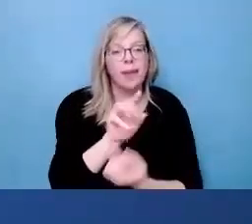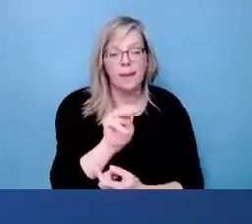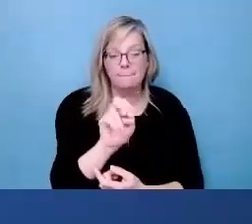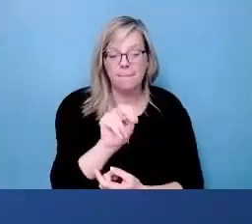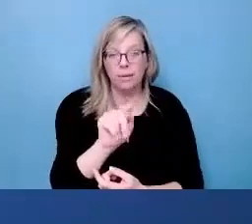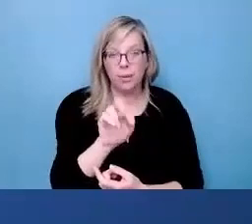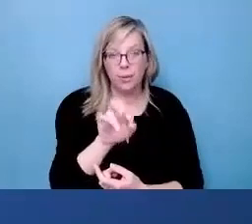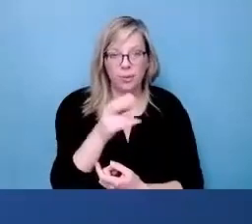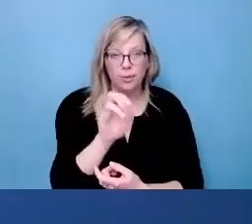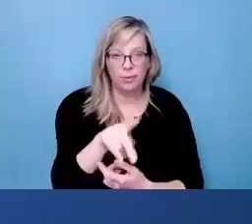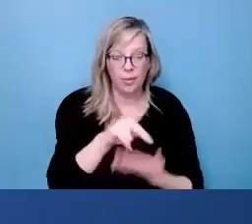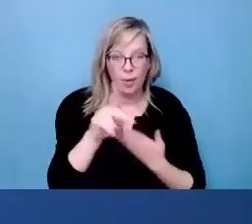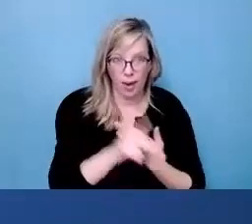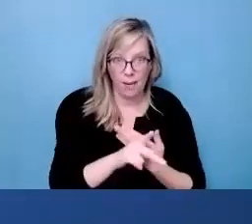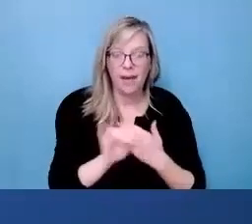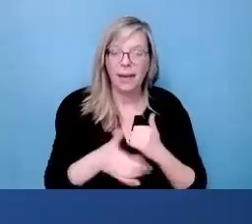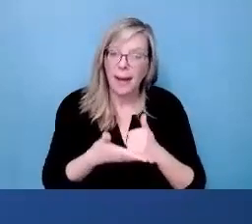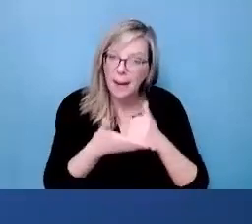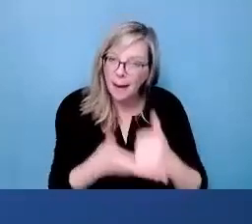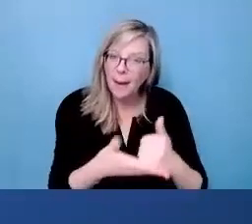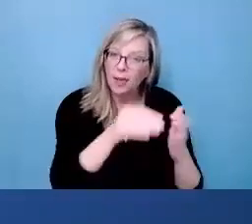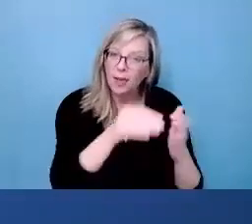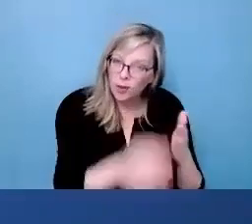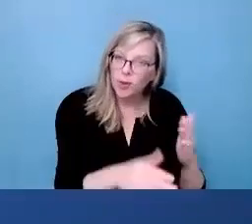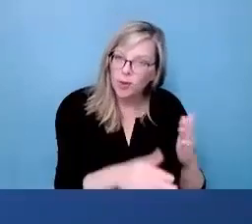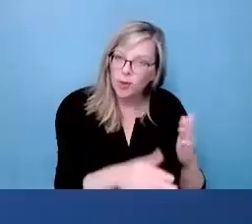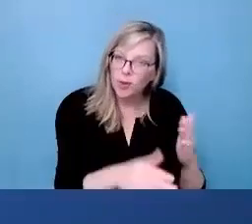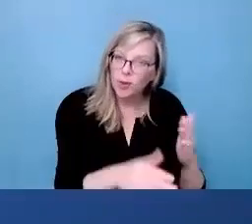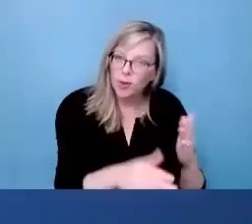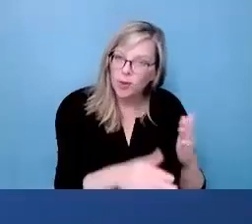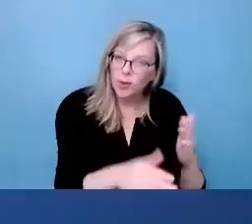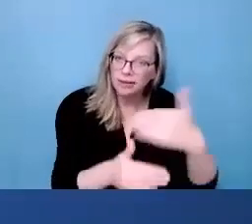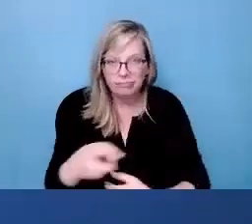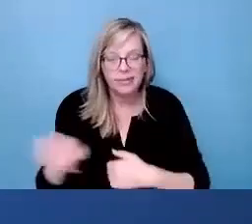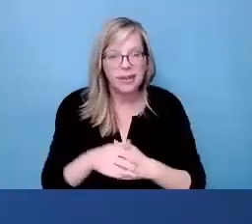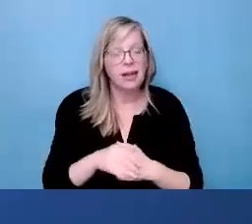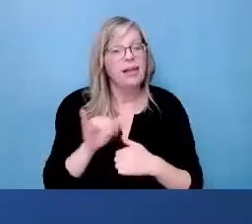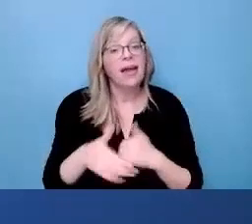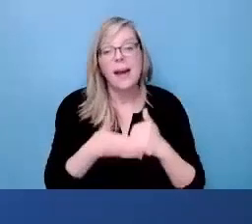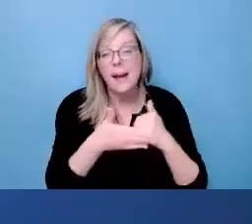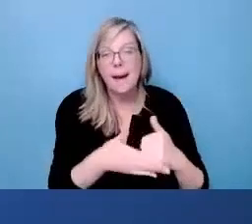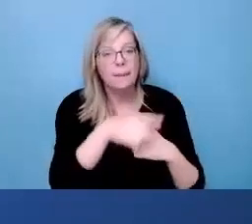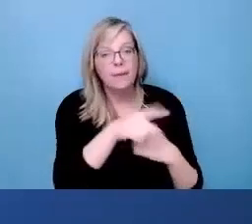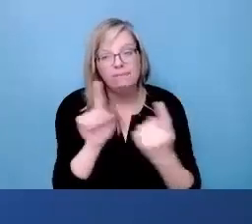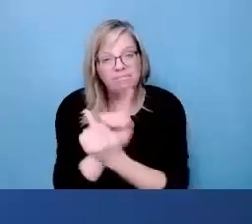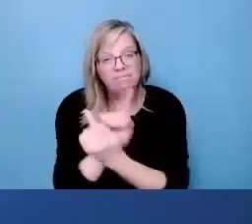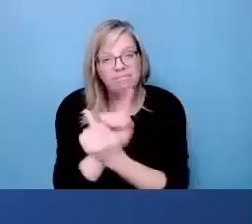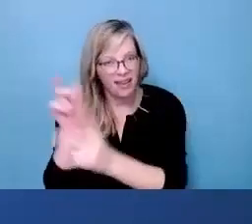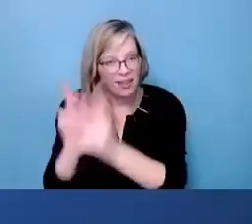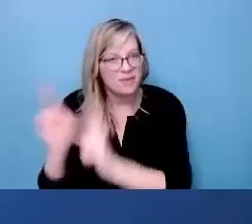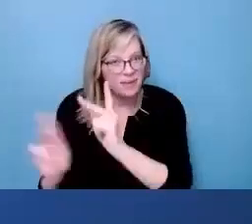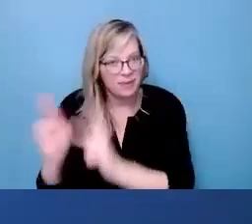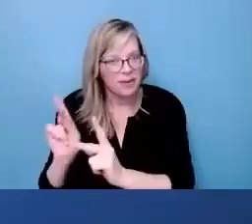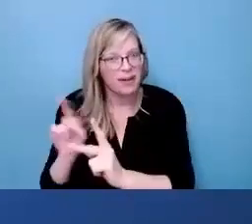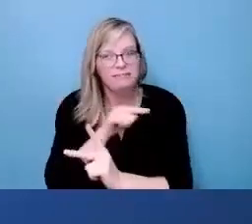or mentorship elements of programs that help students navigate transition and the biggest thing they do is they really help with networking,